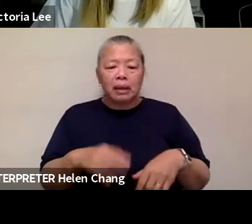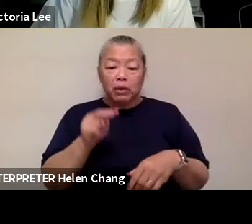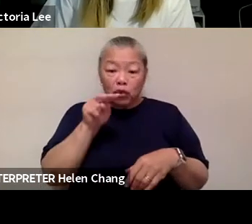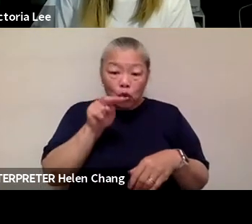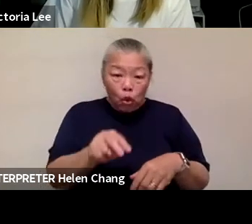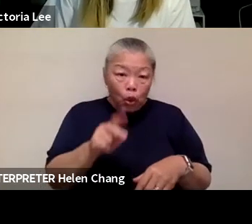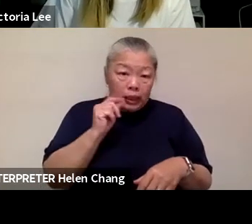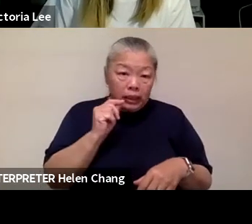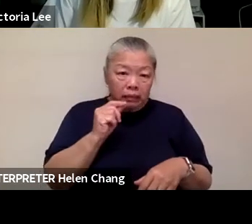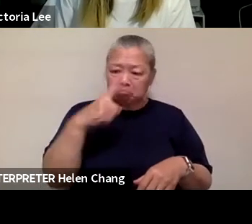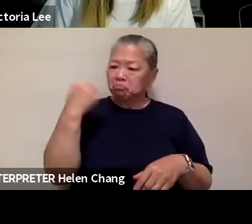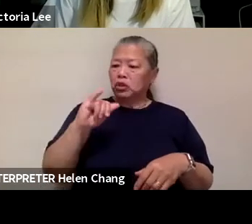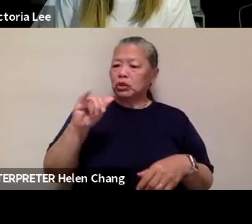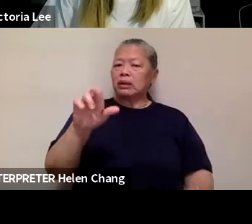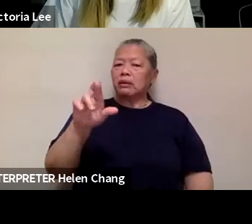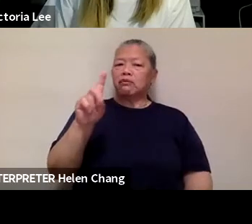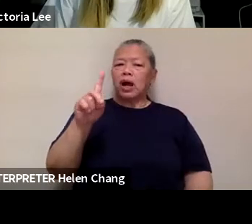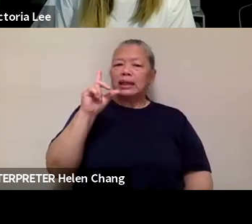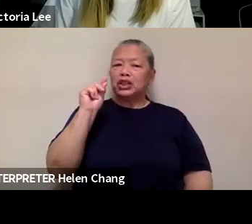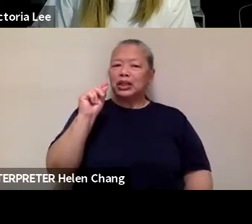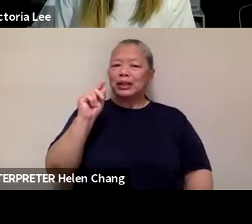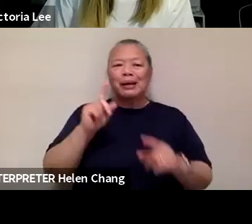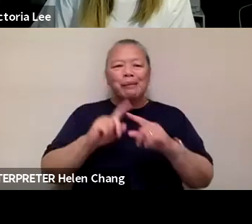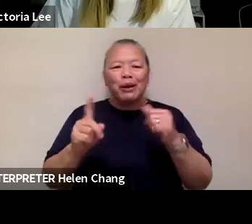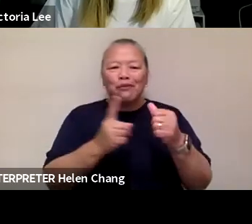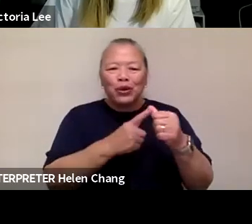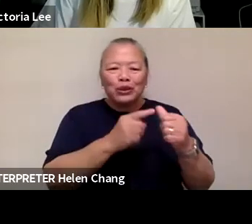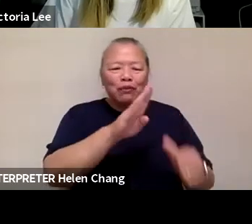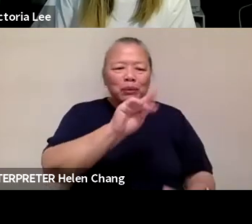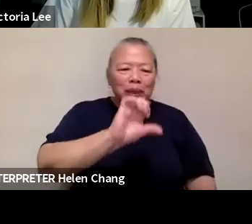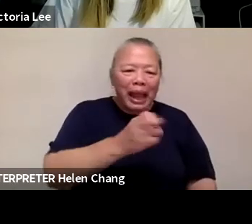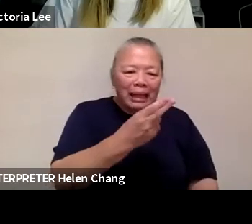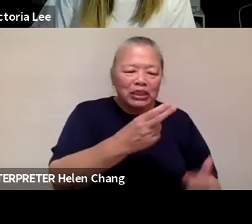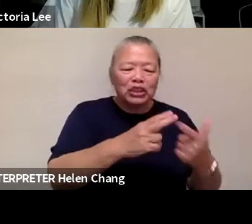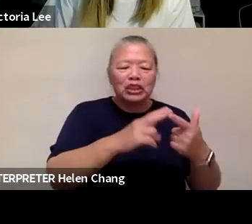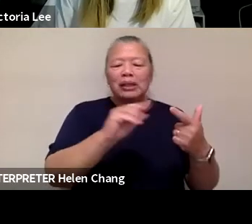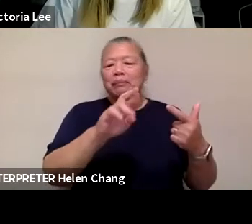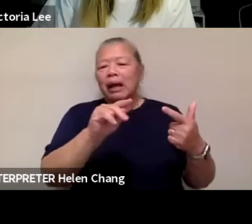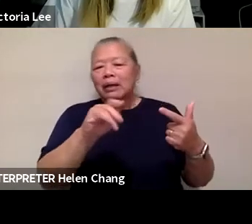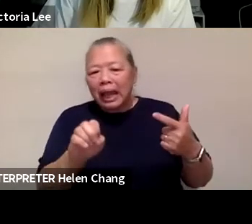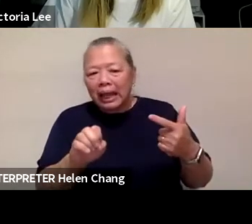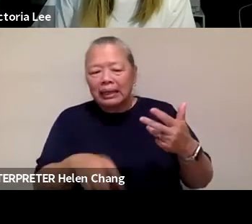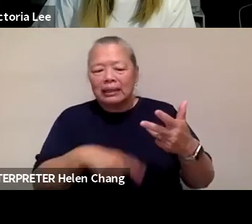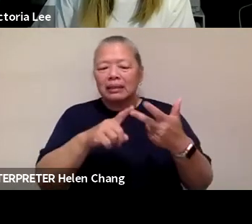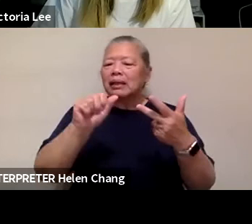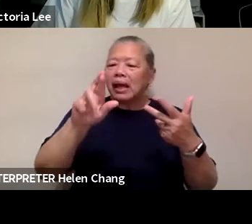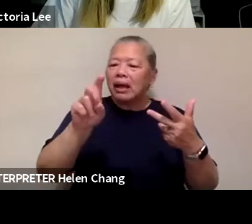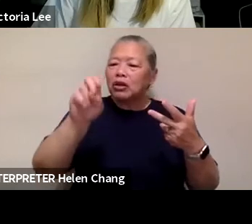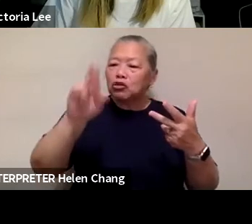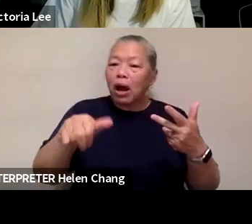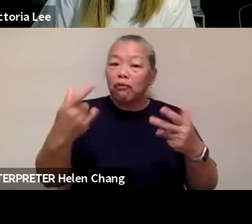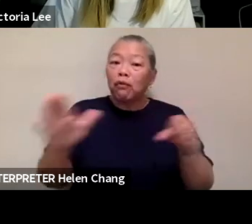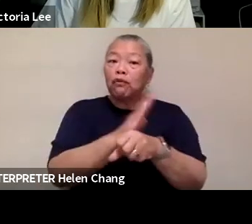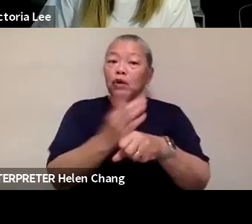it was actually blanched, marinated, air dried, fried for, you know, a day and then, and then